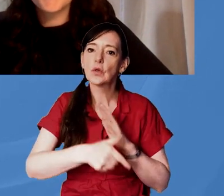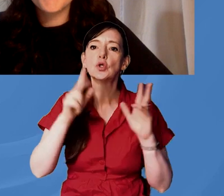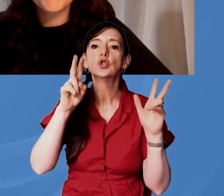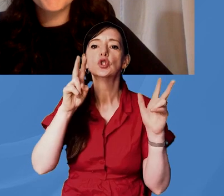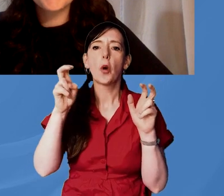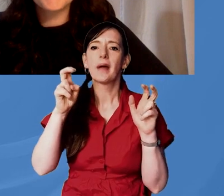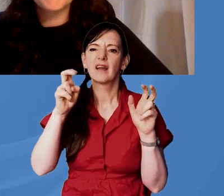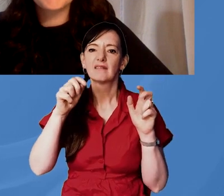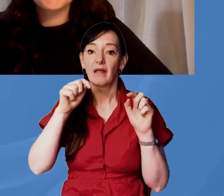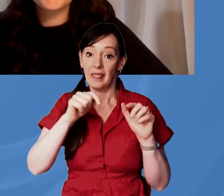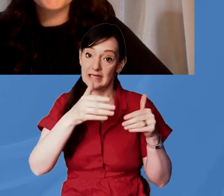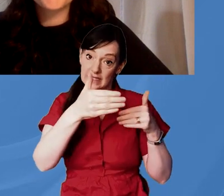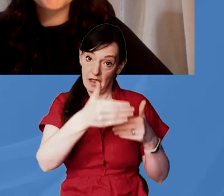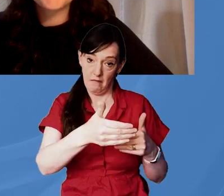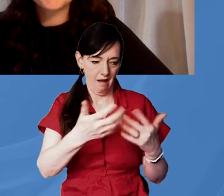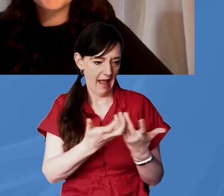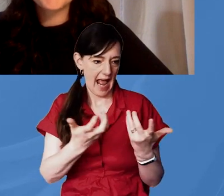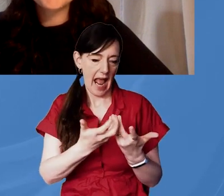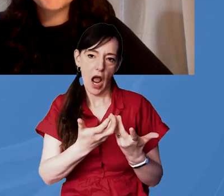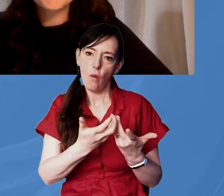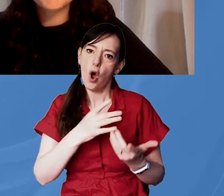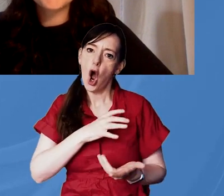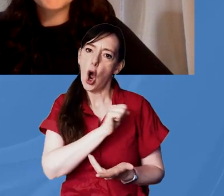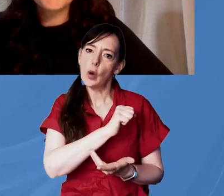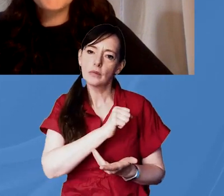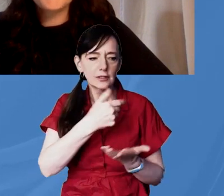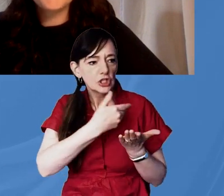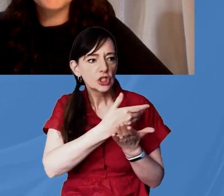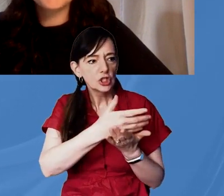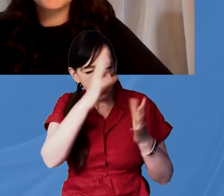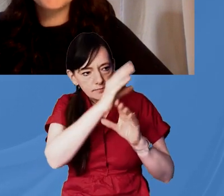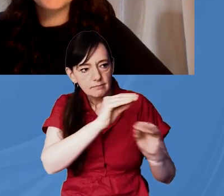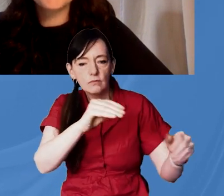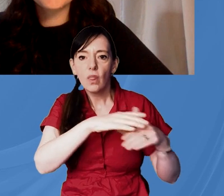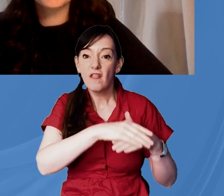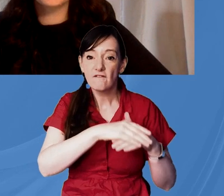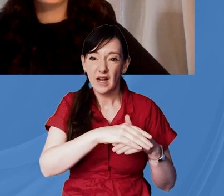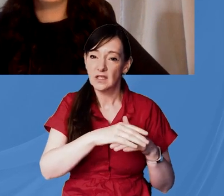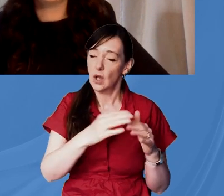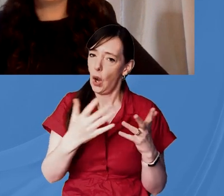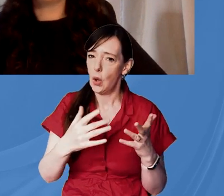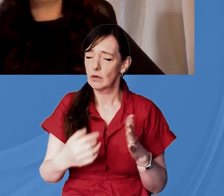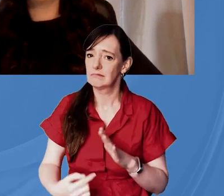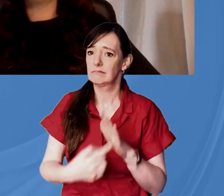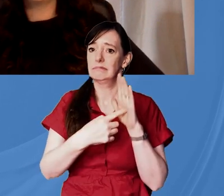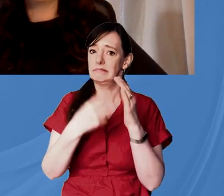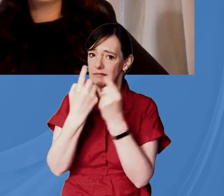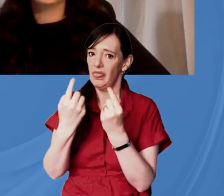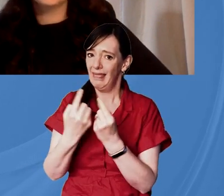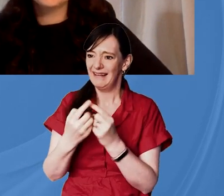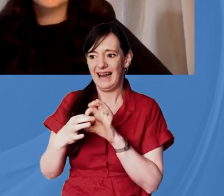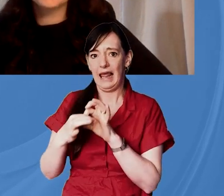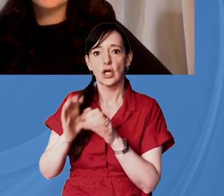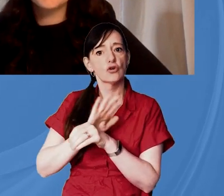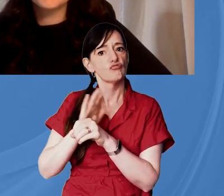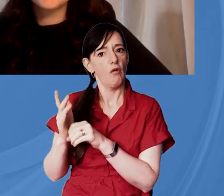in this seminar of how we can share hope with friends and so really big topic really big issues around that especially with the pandemic and coronavirus so